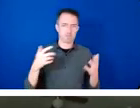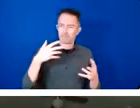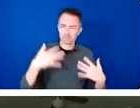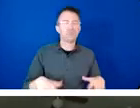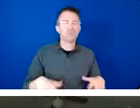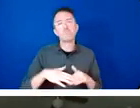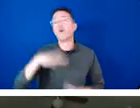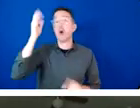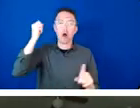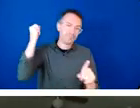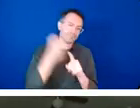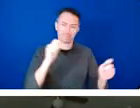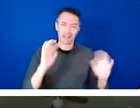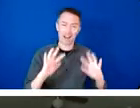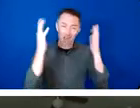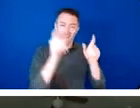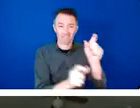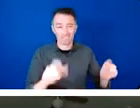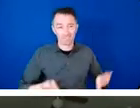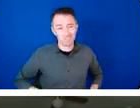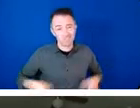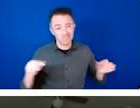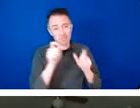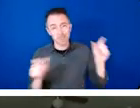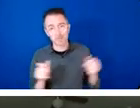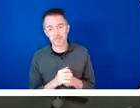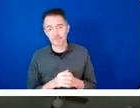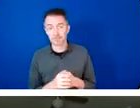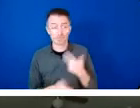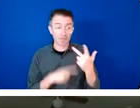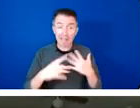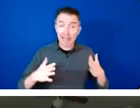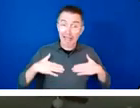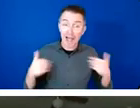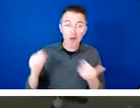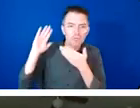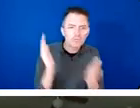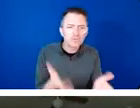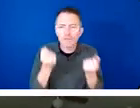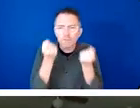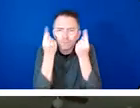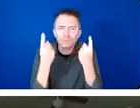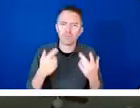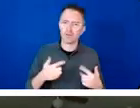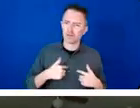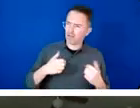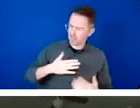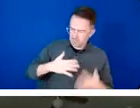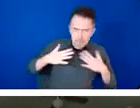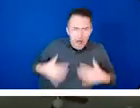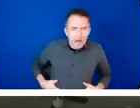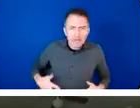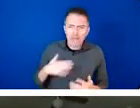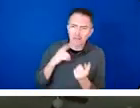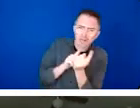access to reproductive health services and exposure to gender based violence and early marriage including access